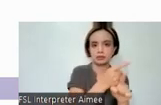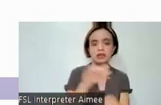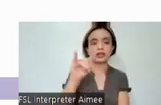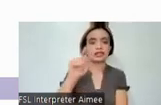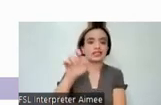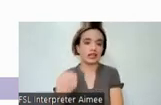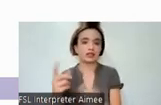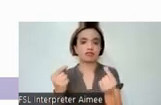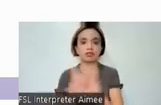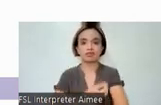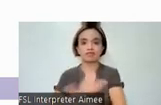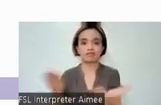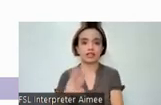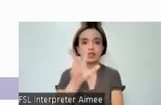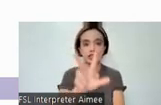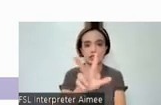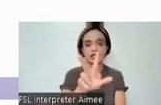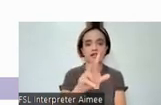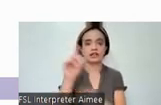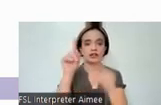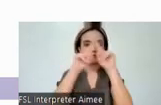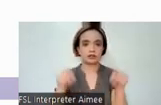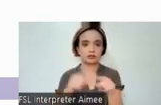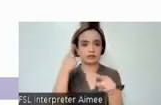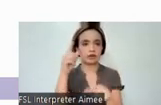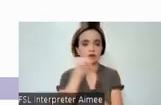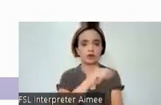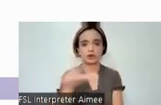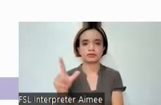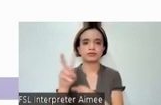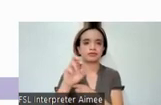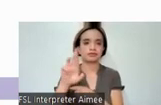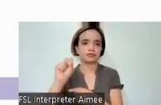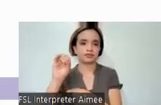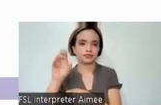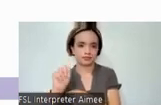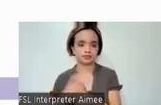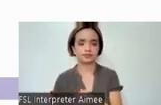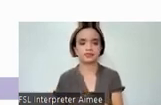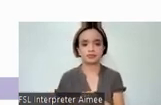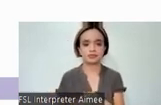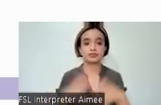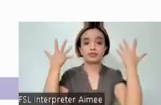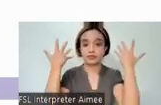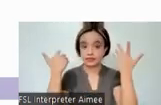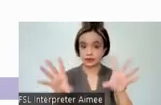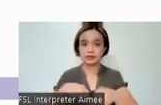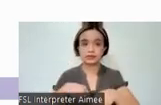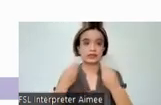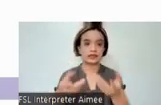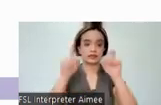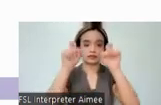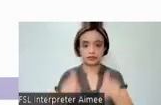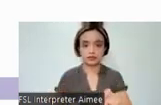then distributed across the three alternate forms for each multimodal version. After distributing the test items